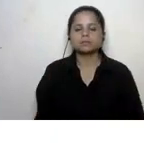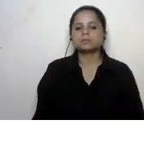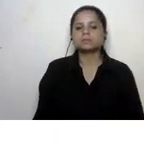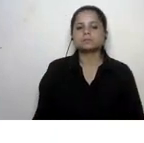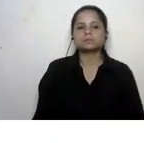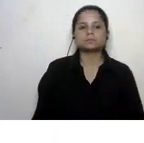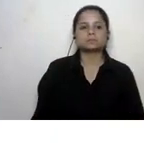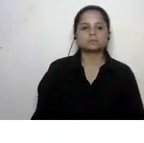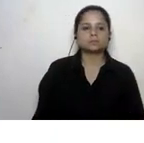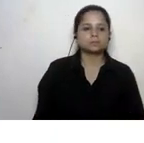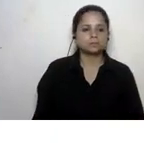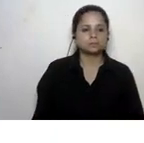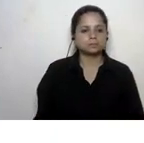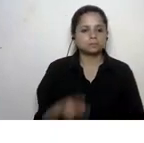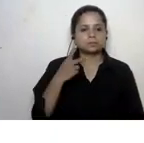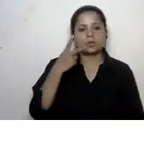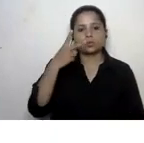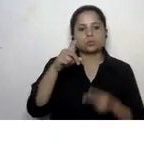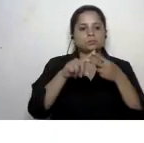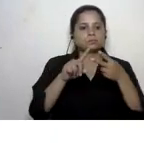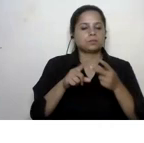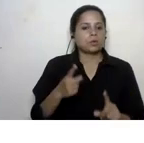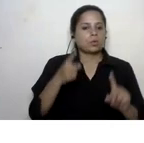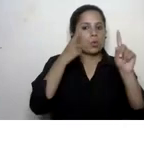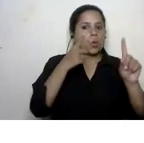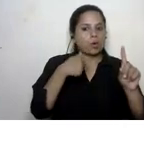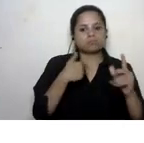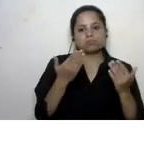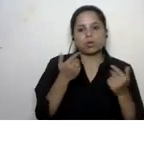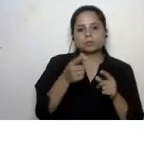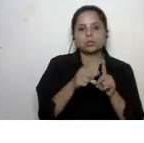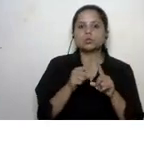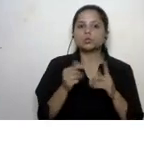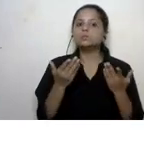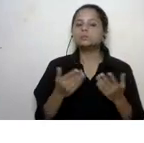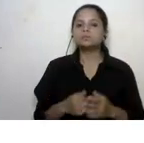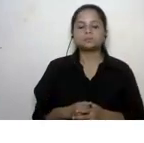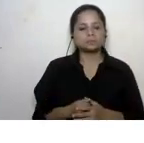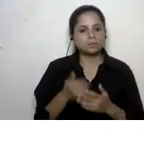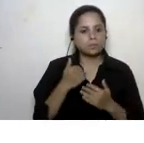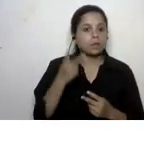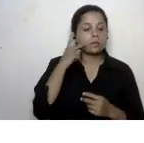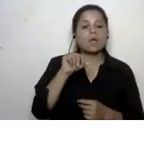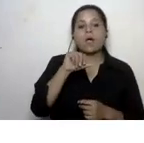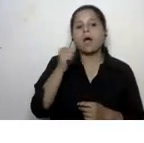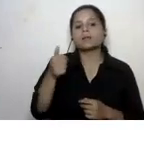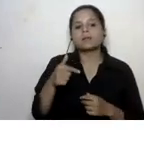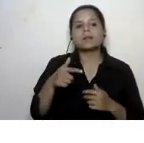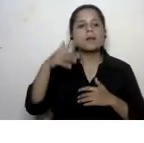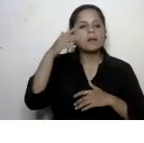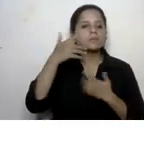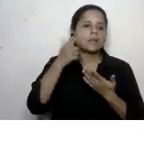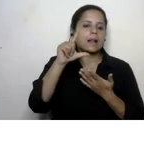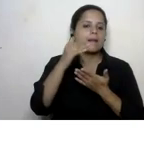so this are the two goals which we can deal with here now let's look at another lesson plan for primary